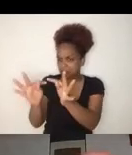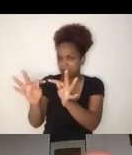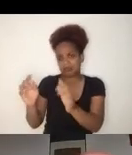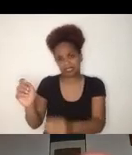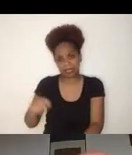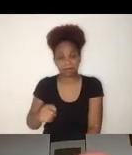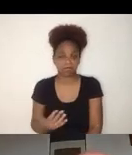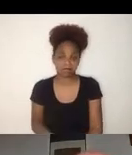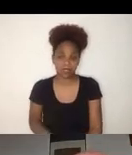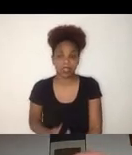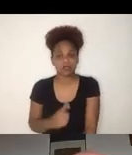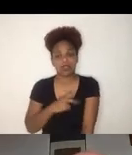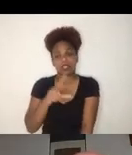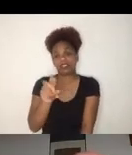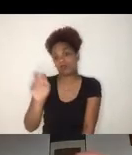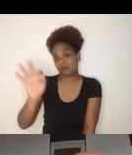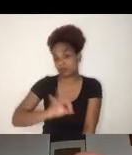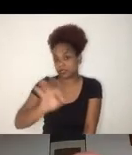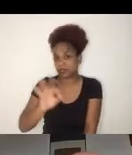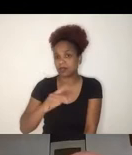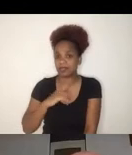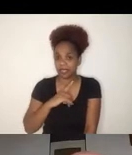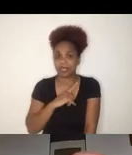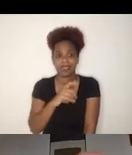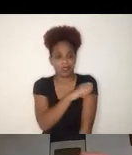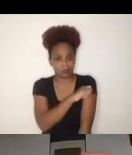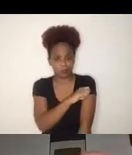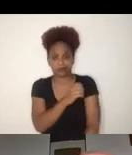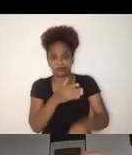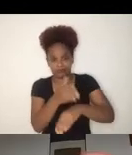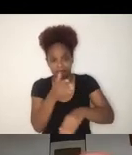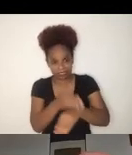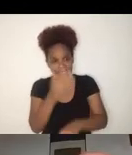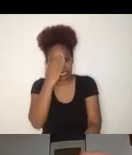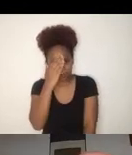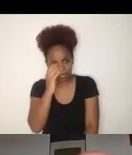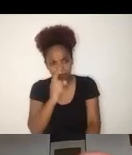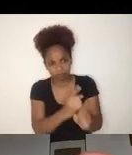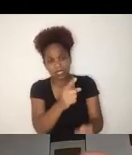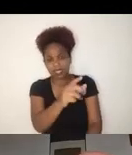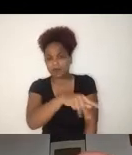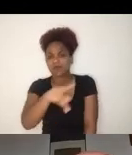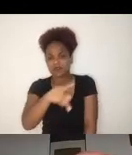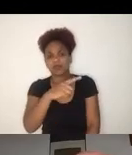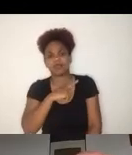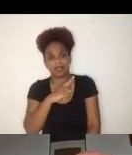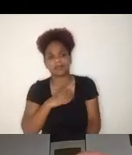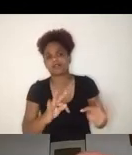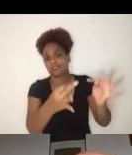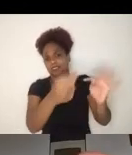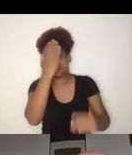technical, but certainly also pedagogical skills, of teachers integrate digital learning in instruction.